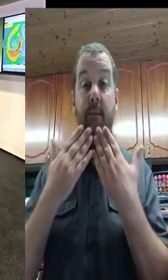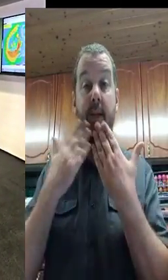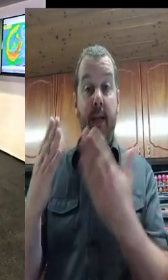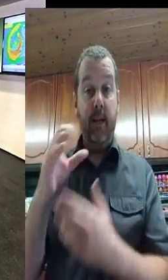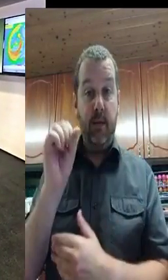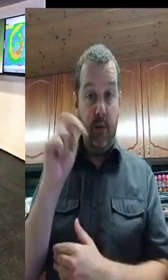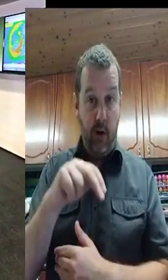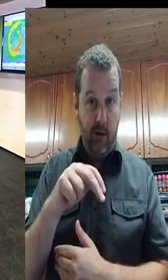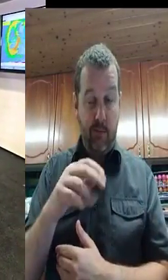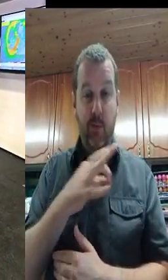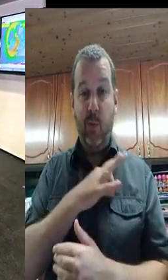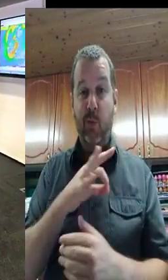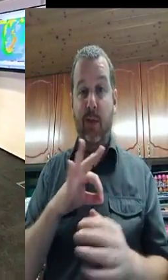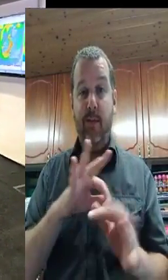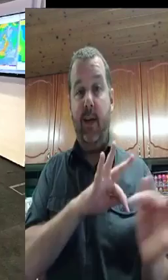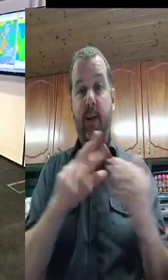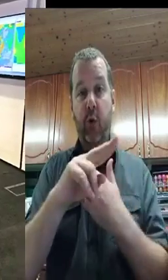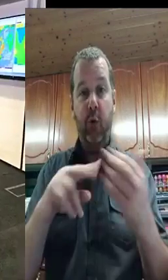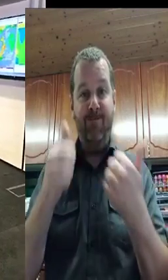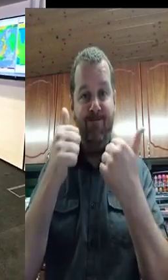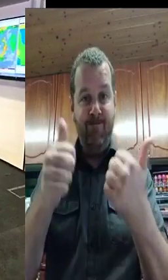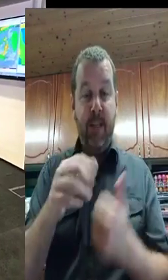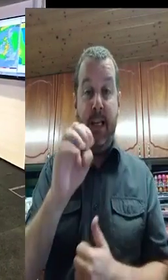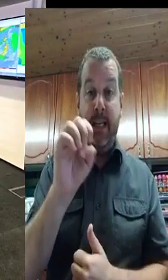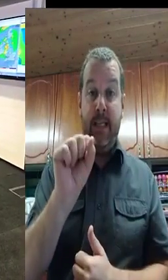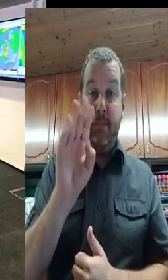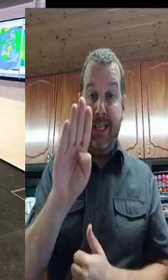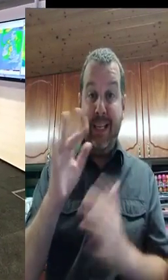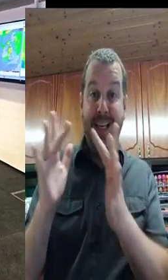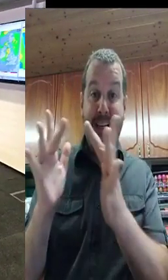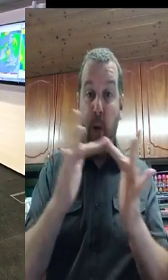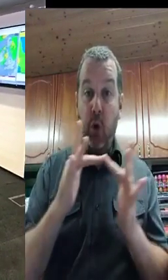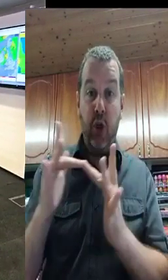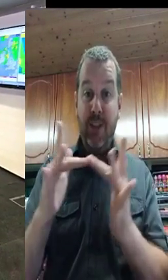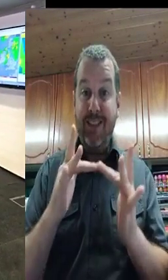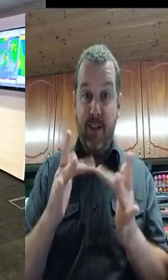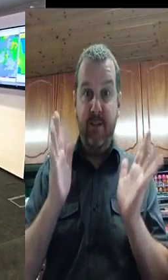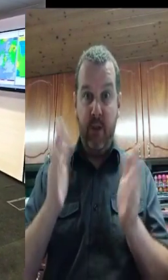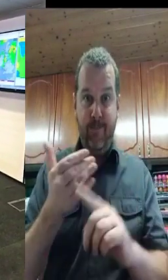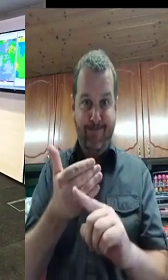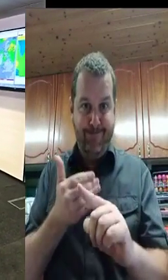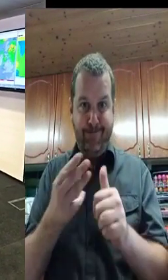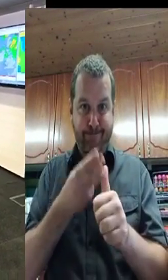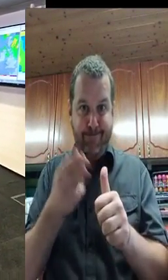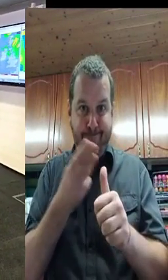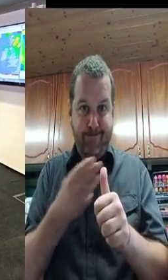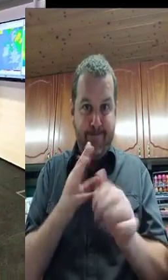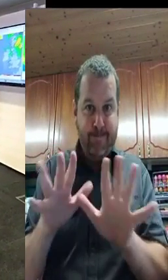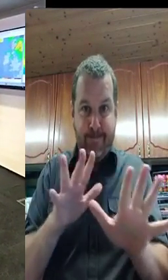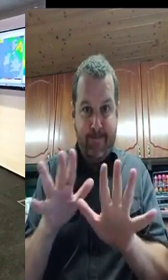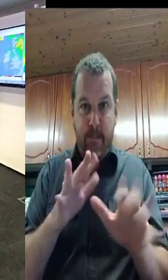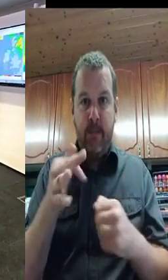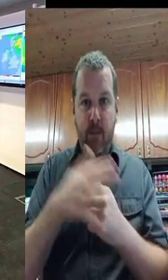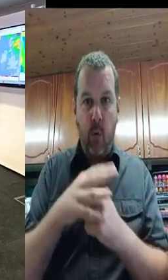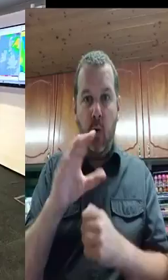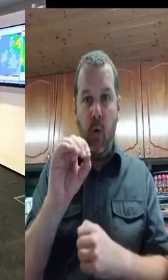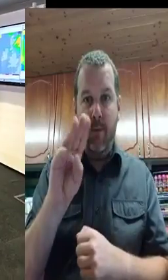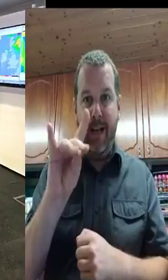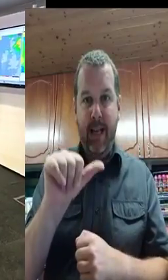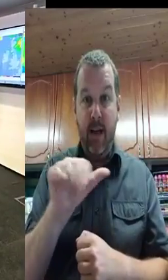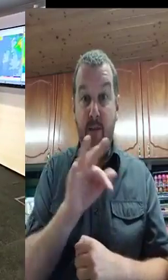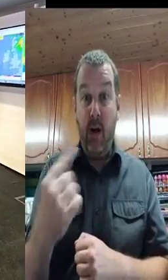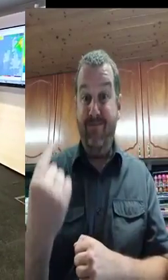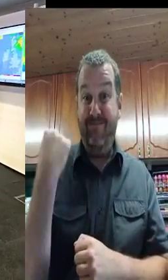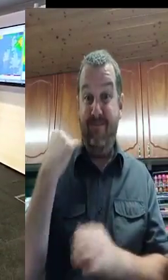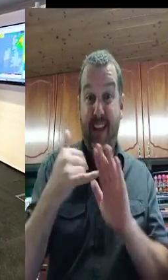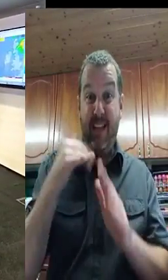We will provide updates as the week progresses through the National Coordination Group and through our website and our PowerCheck app. So if anybody